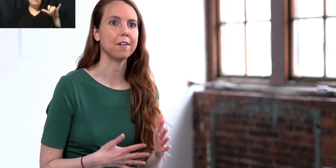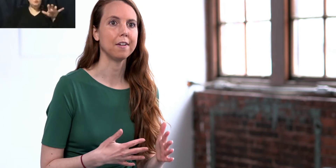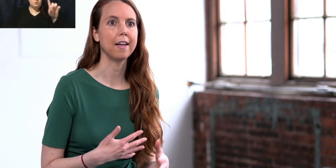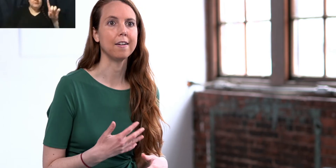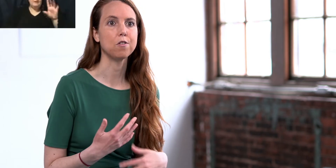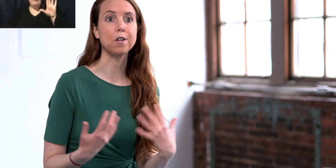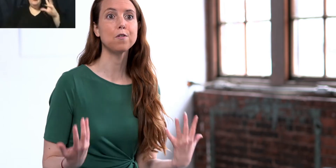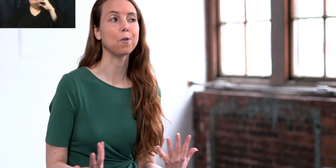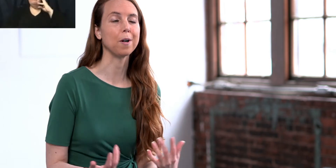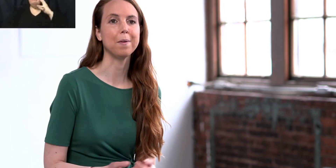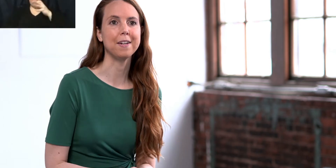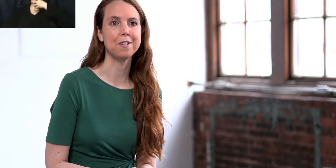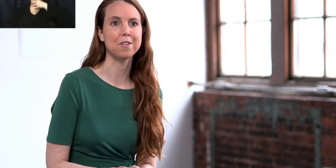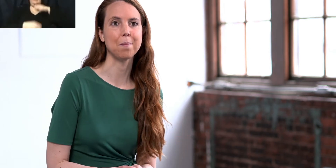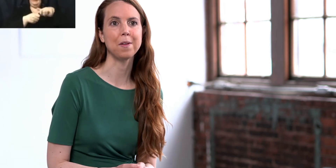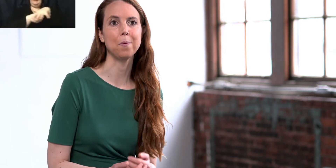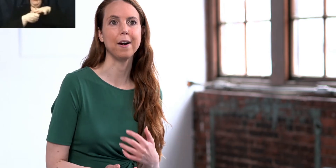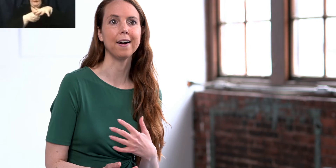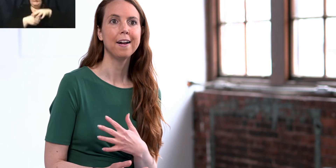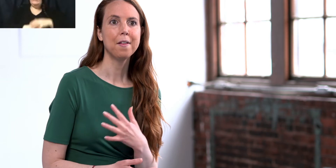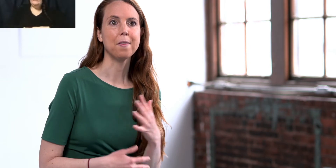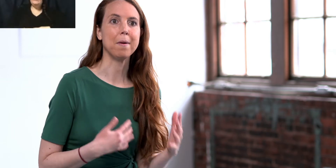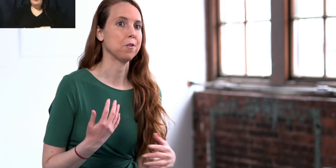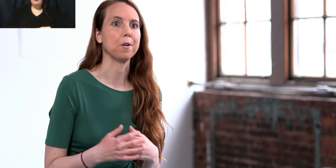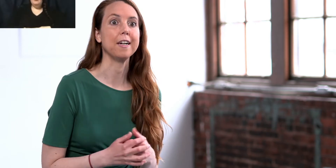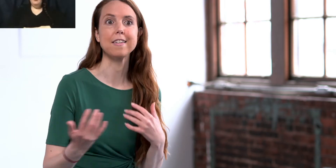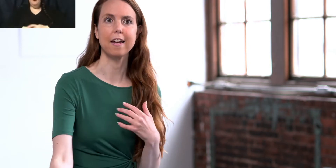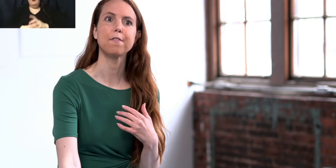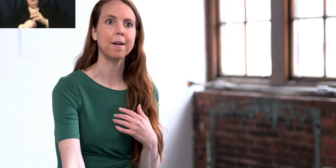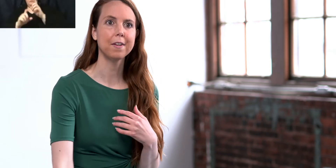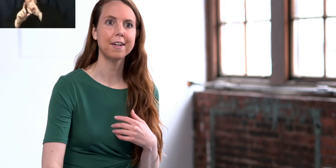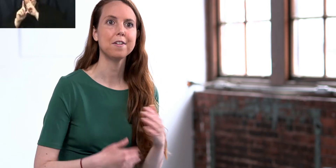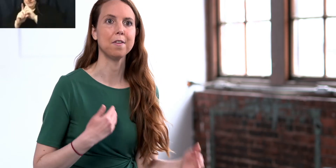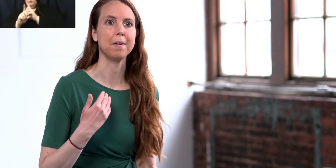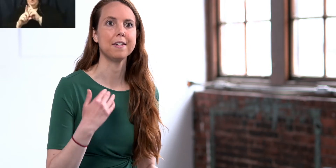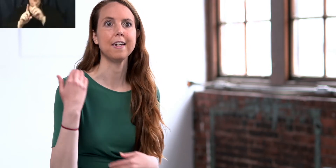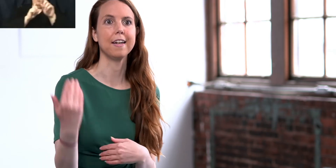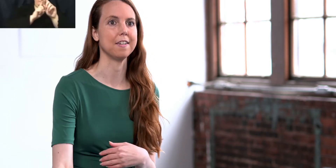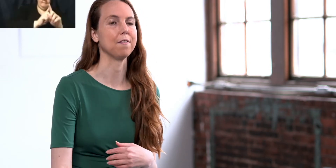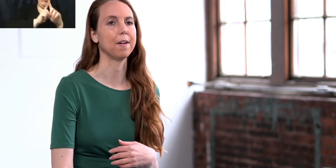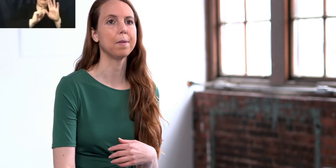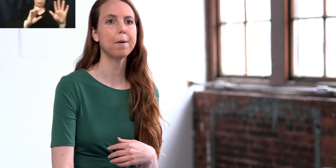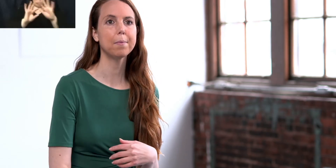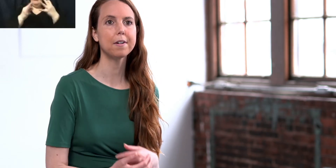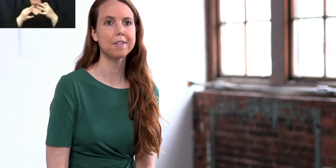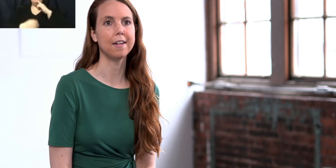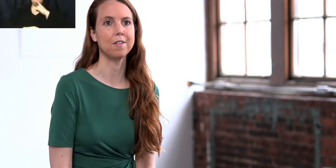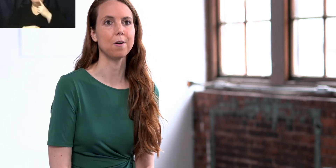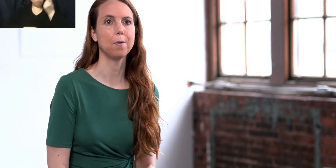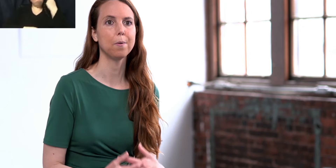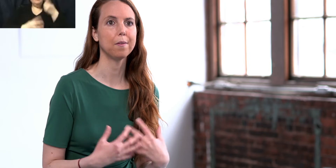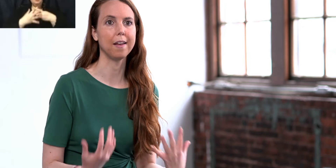often can transform into something where the mentor is like family to the mentee and to the family members.